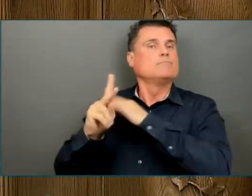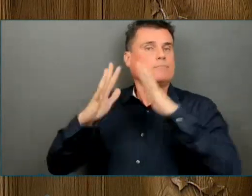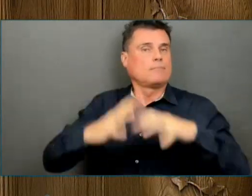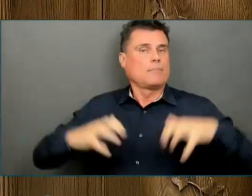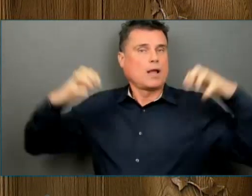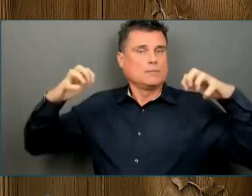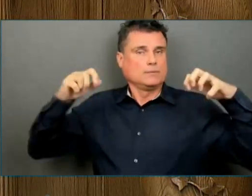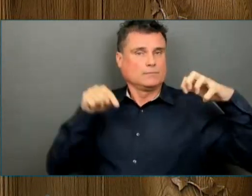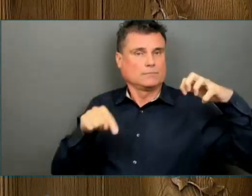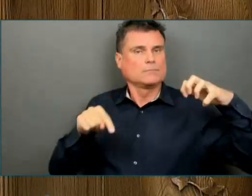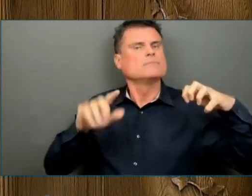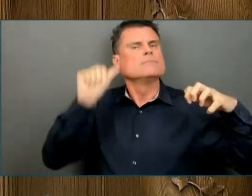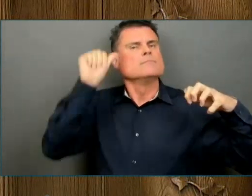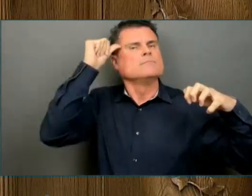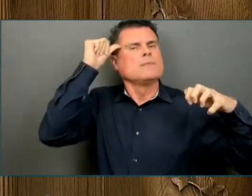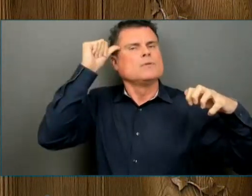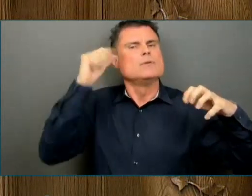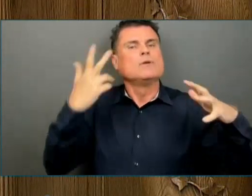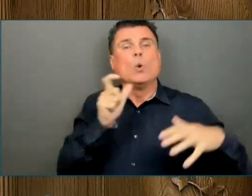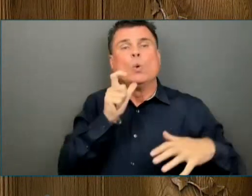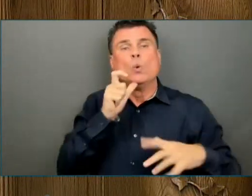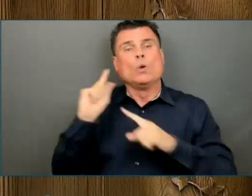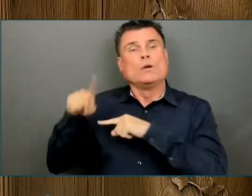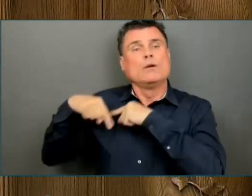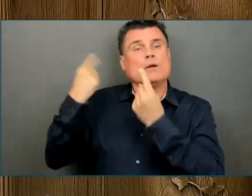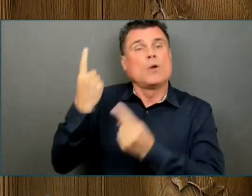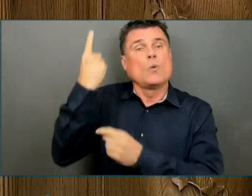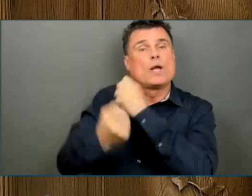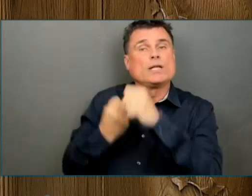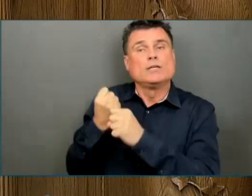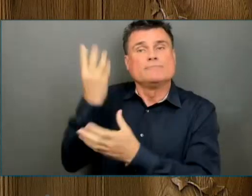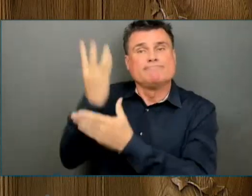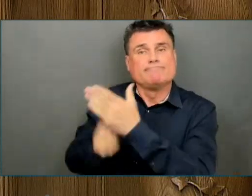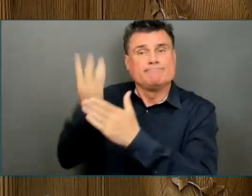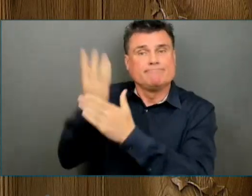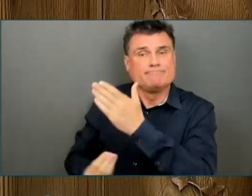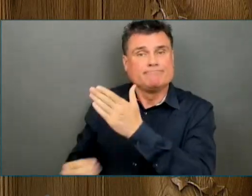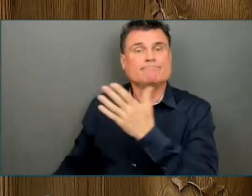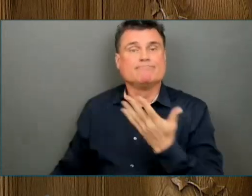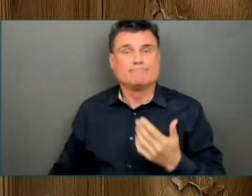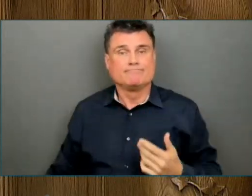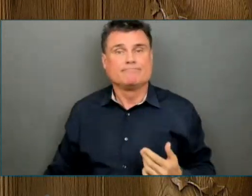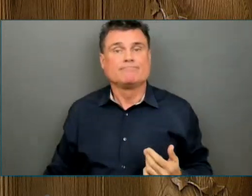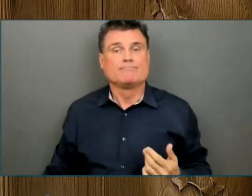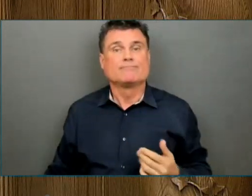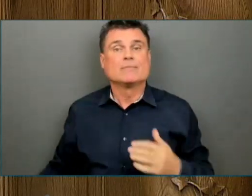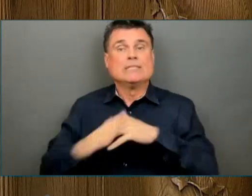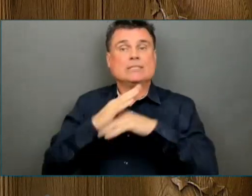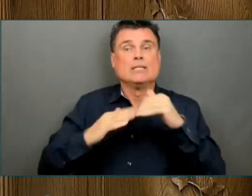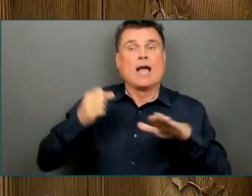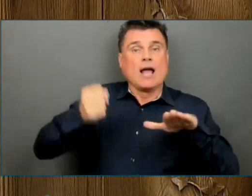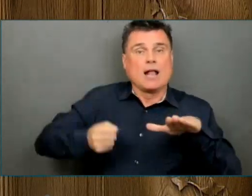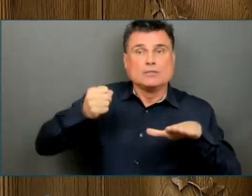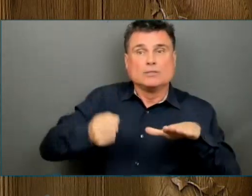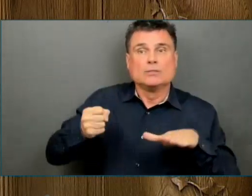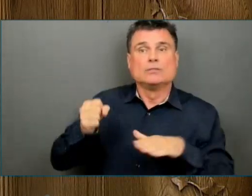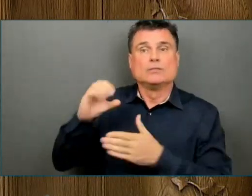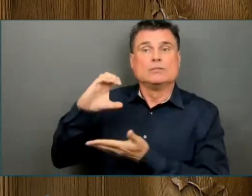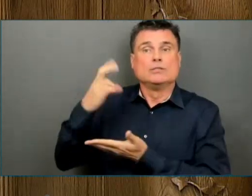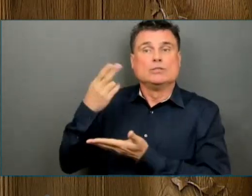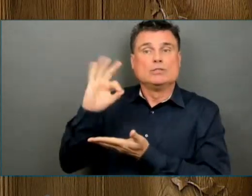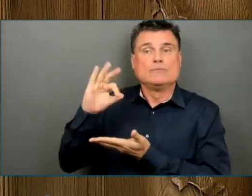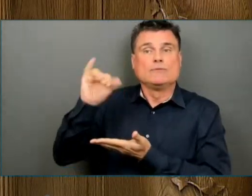Indigenous leaders and Elders, Nisca Nation Leader Chief Joe Gosnell, Gitsand Leader Neil Sterrett,